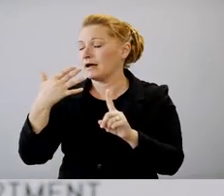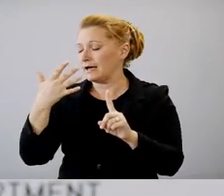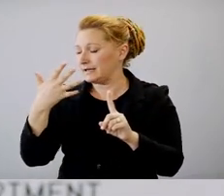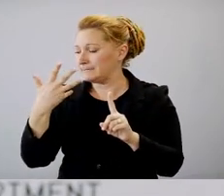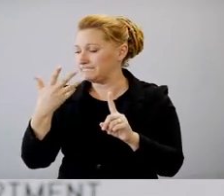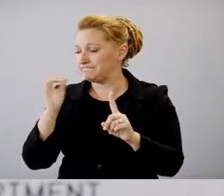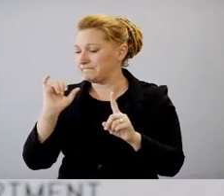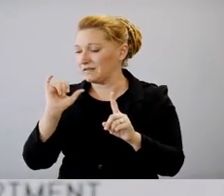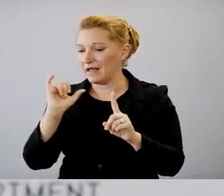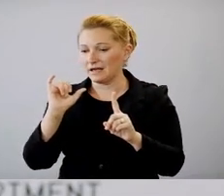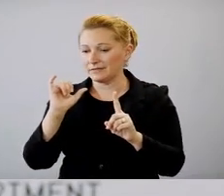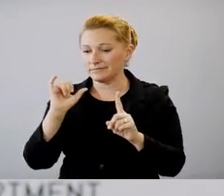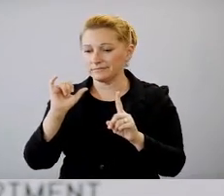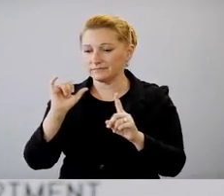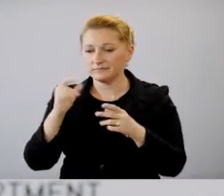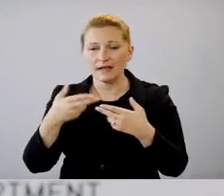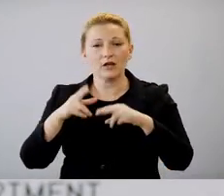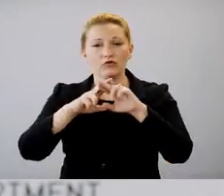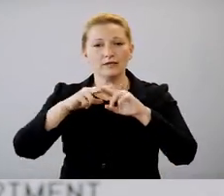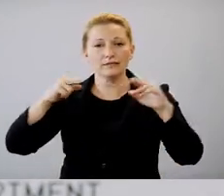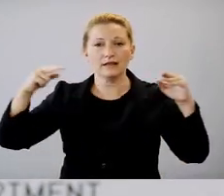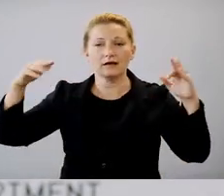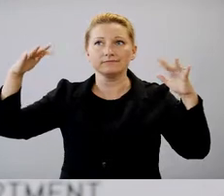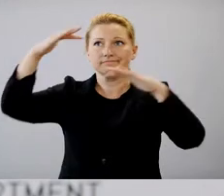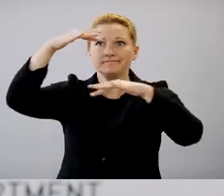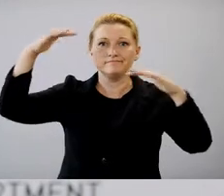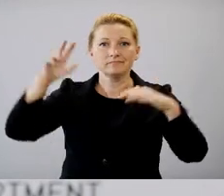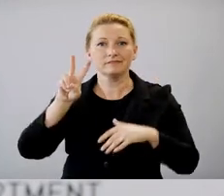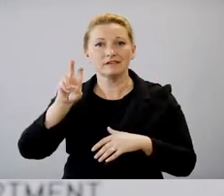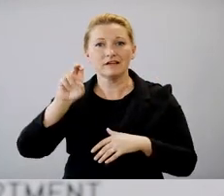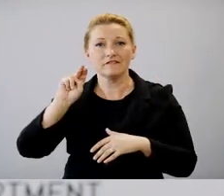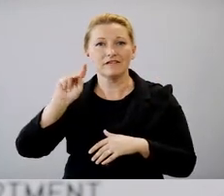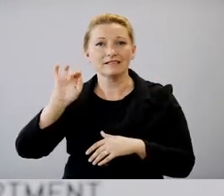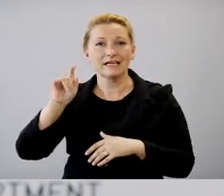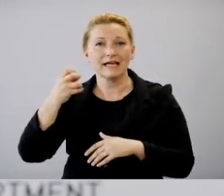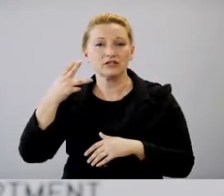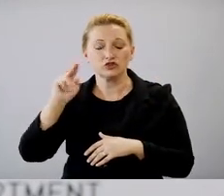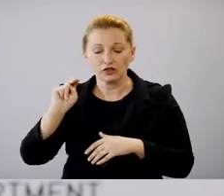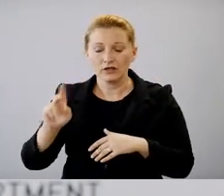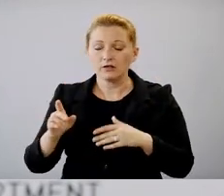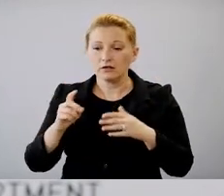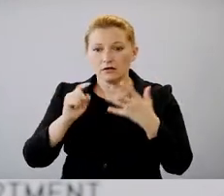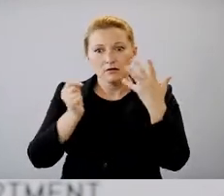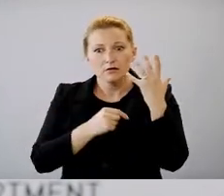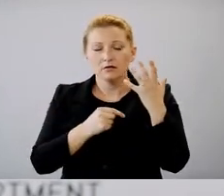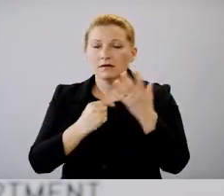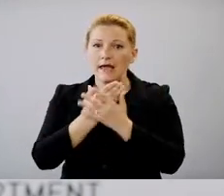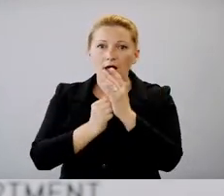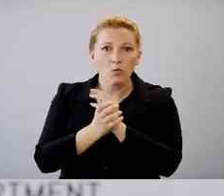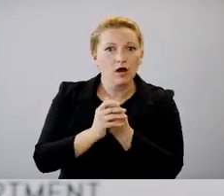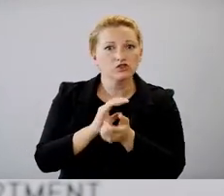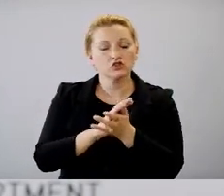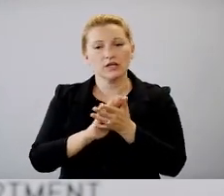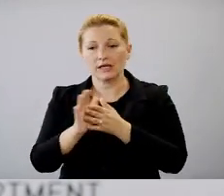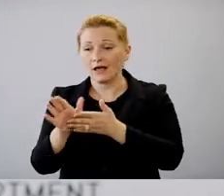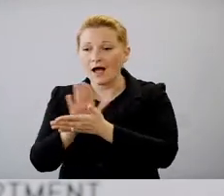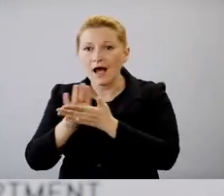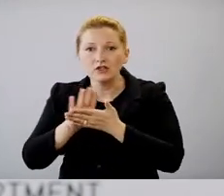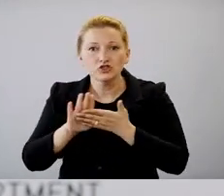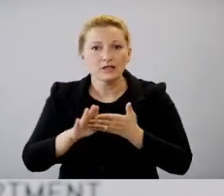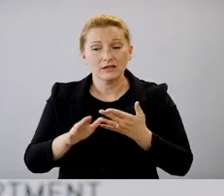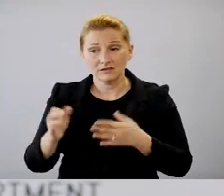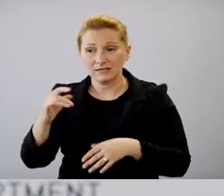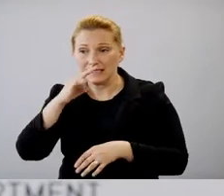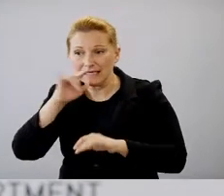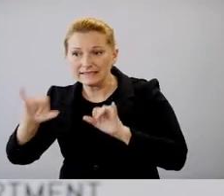in or like the environment. So increasing the ventilation and then ensuring that you've got adequate hand washing and hygiene and keeping kids home when they're sick.